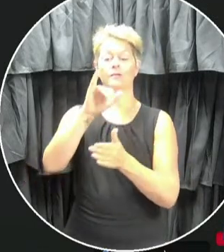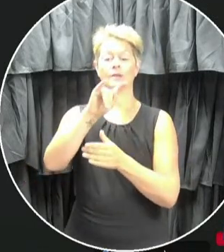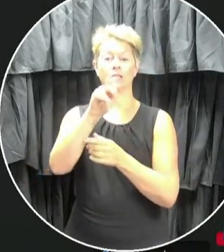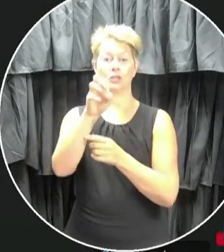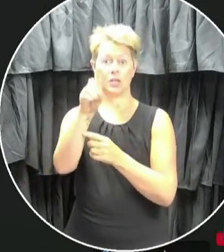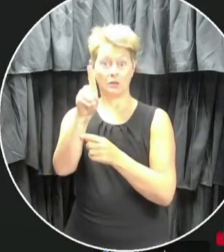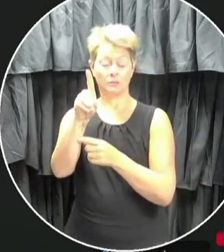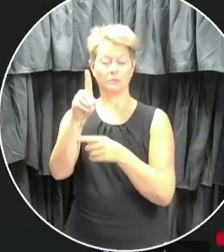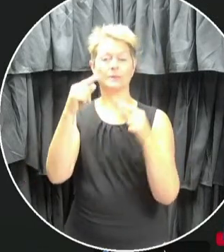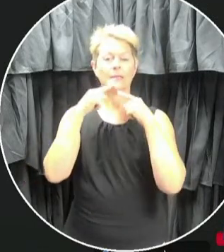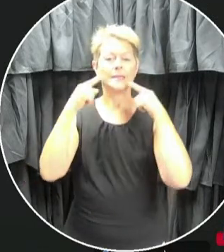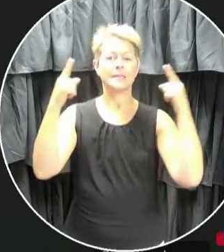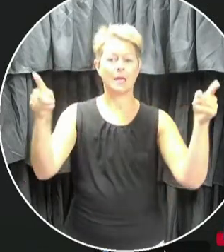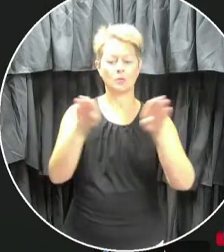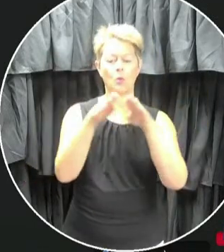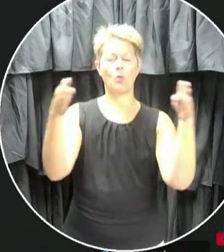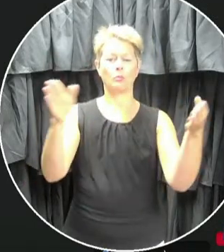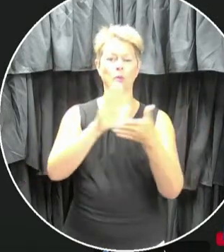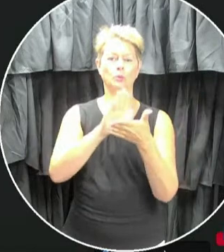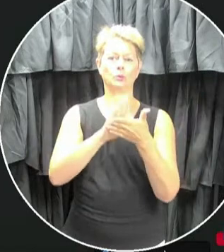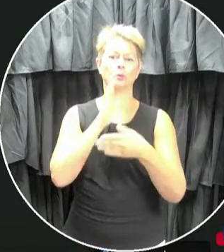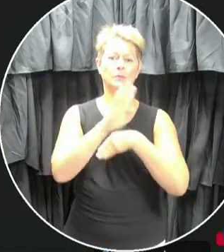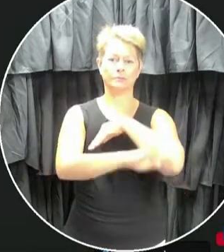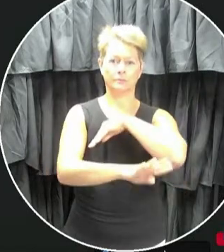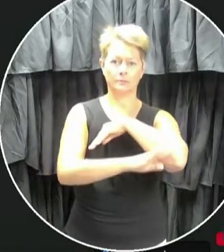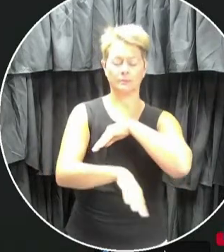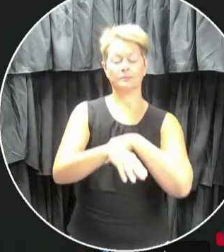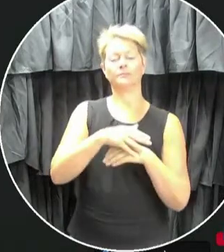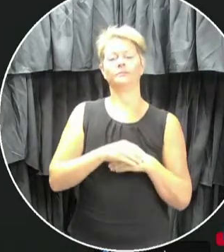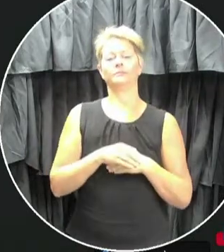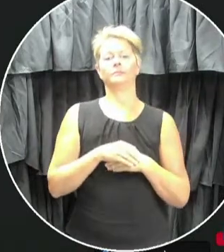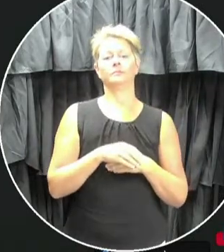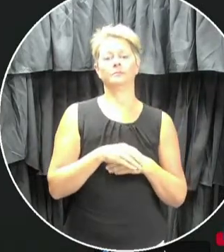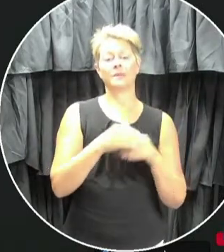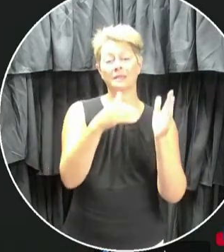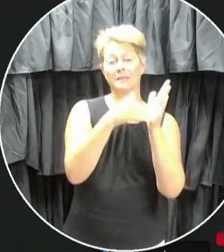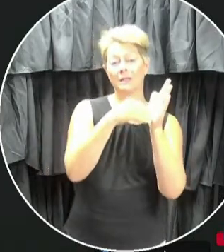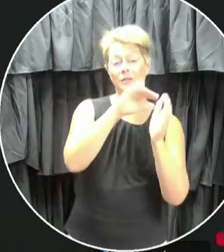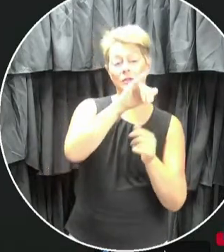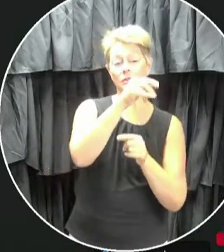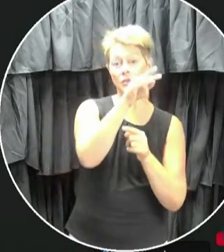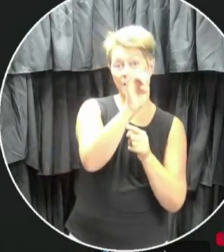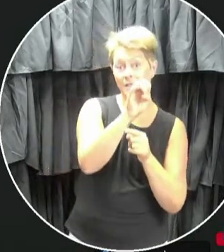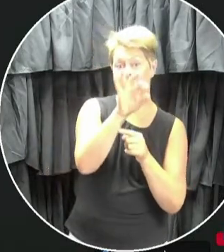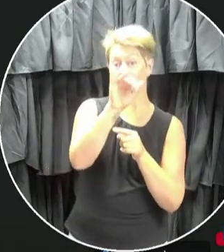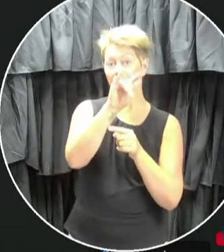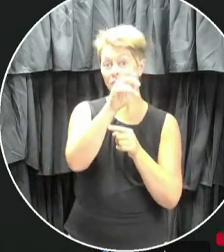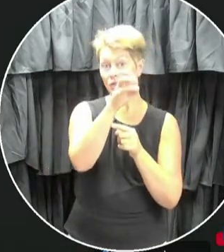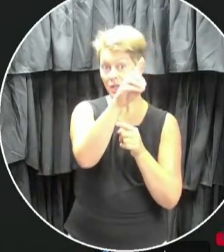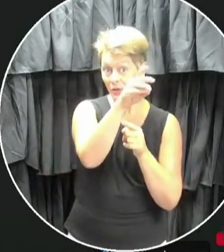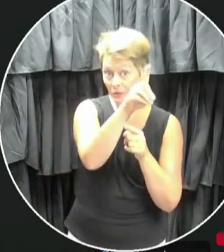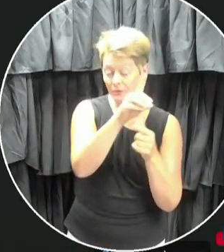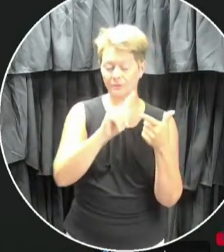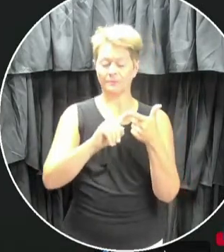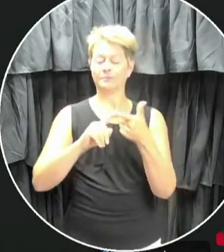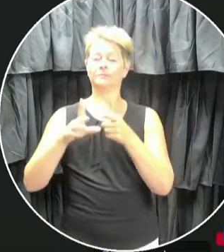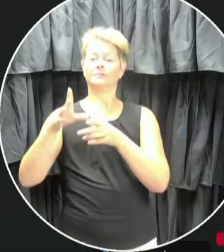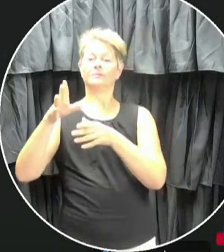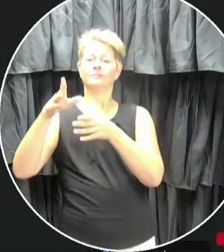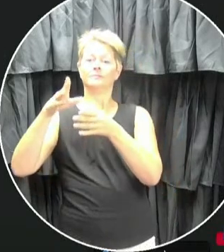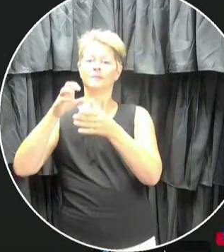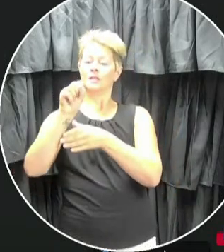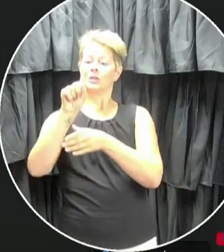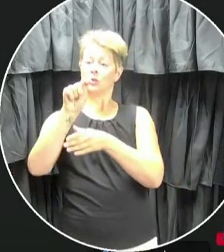September 2020. Board Chair, Gromway Price, Dr. Janice Fitzgerald, and the district's director of education,